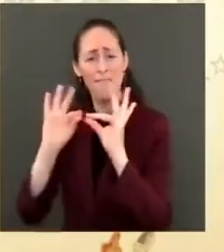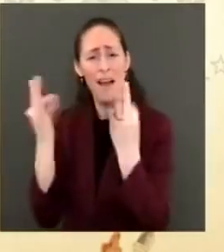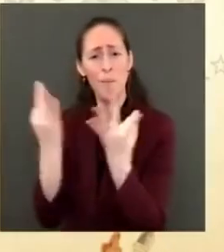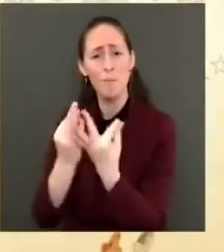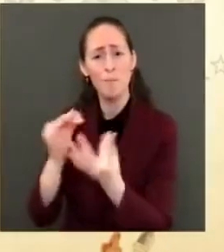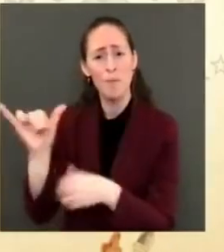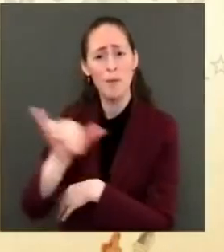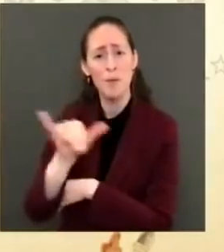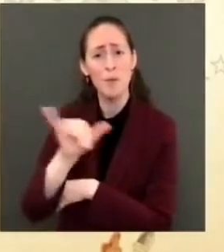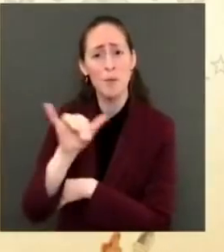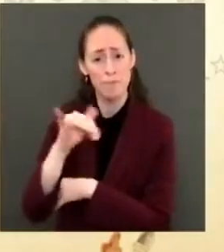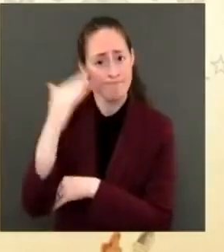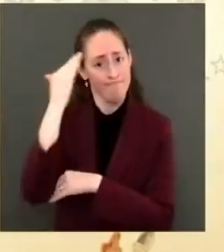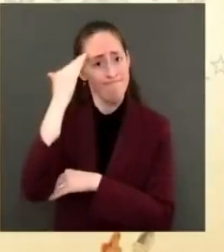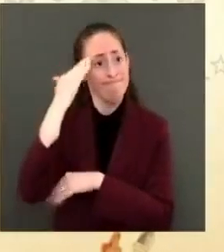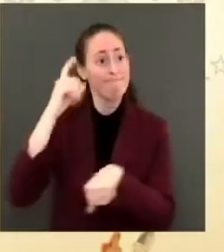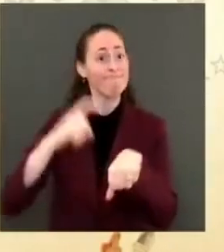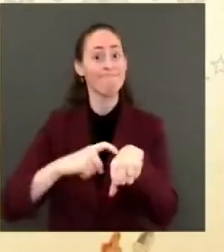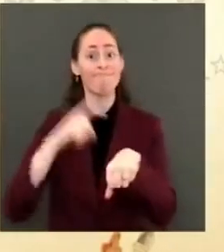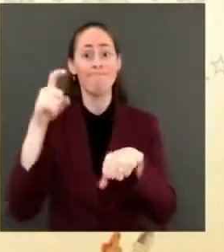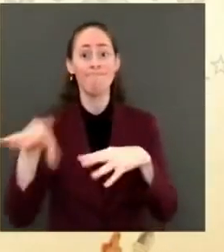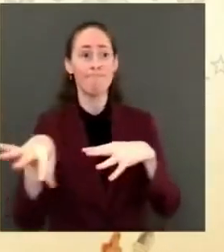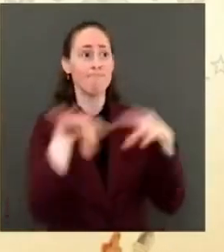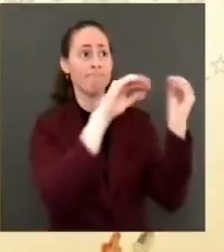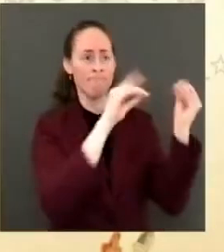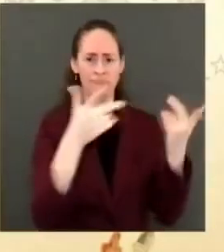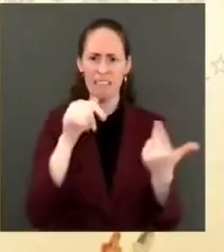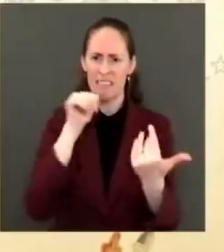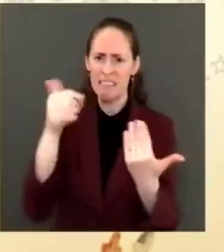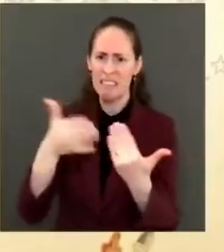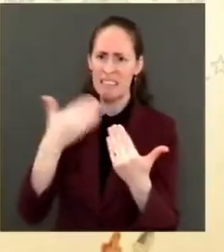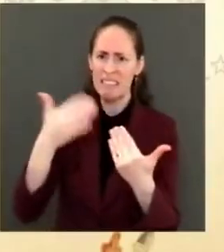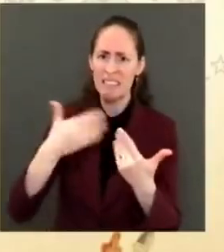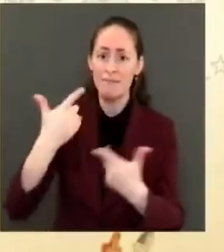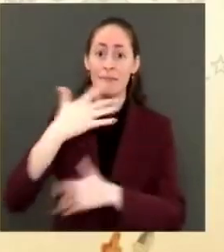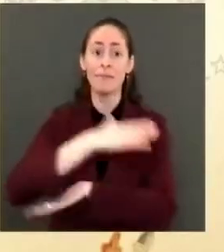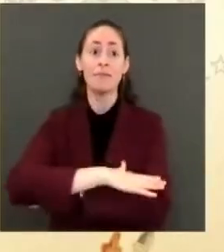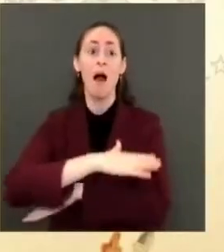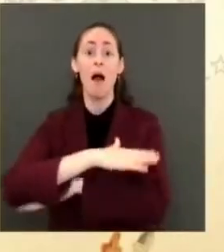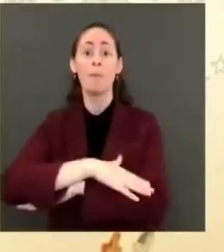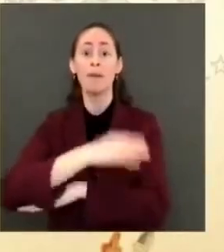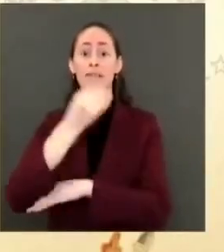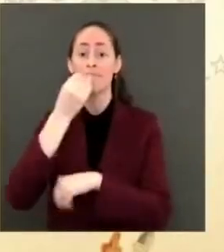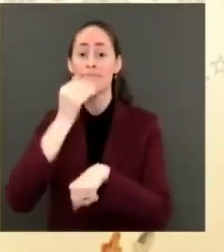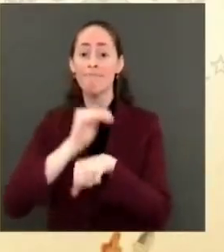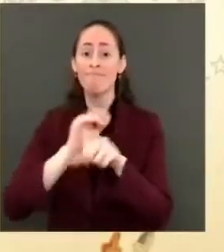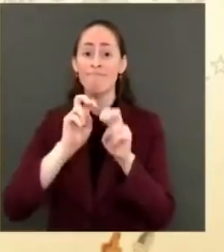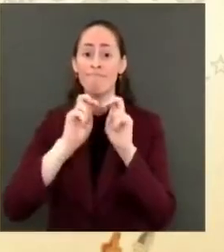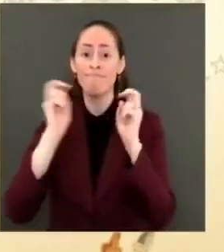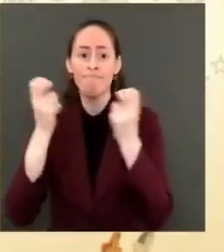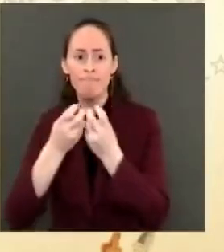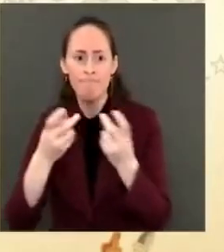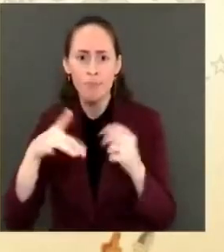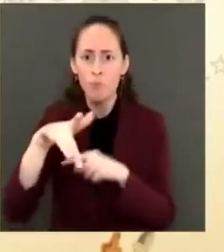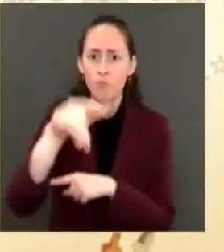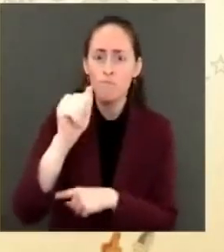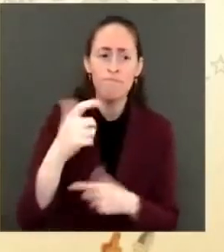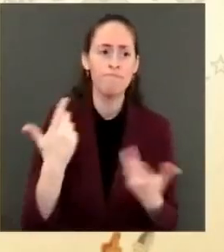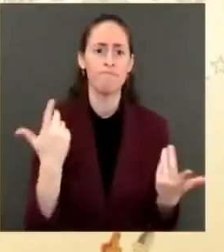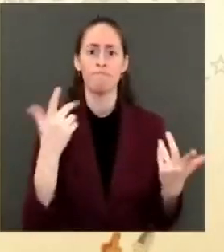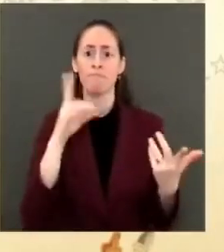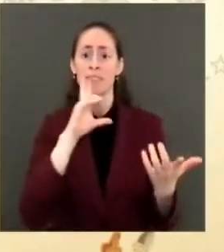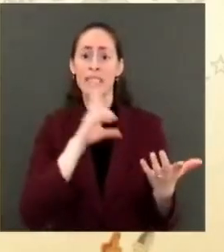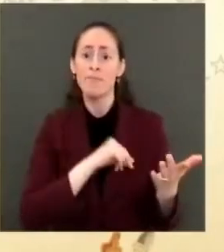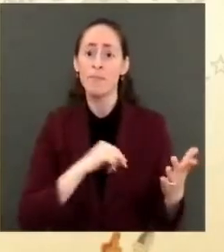who's not at the table on a holiday that are in harm's way to find themselves out of the country.